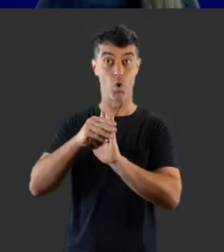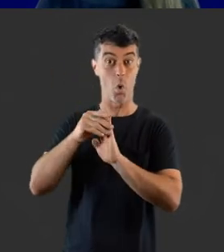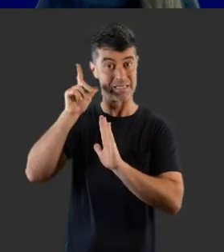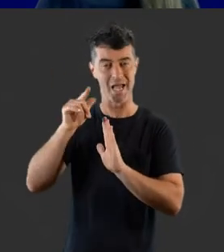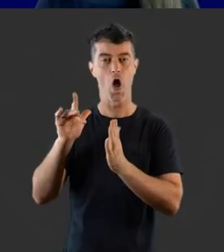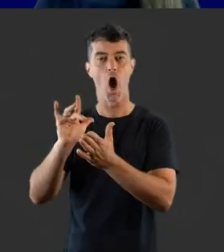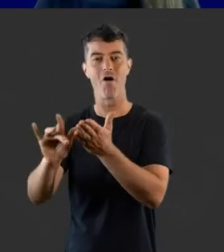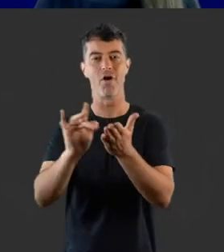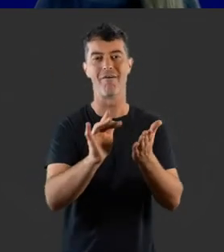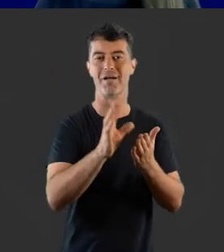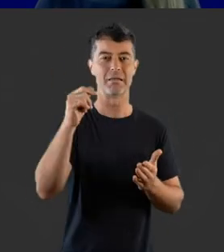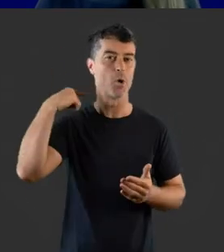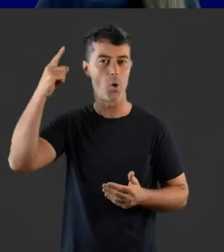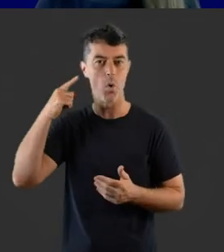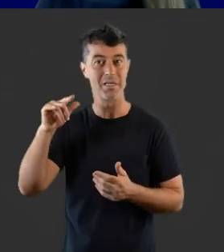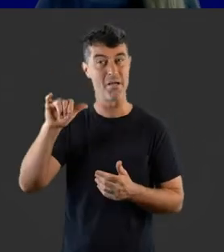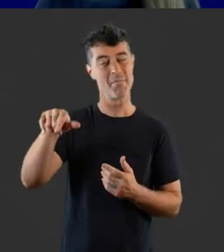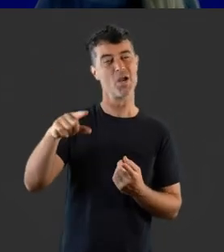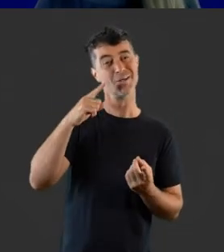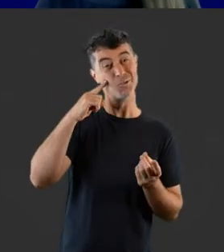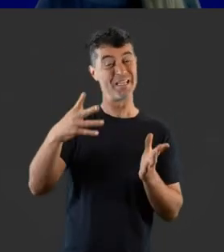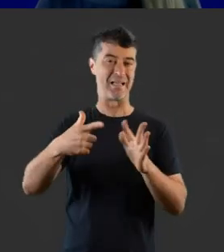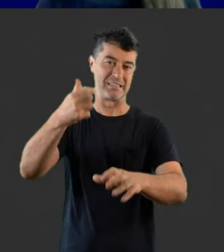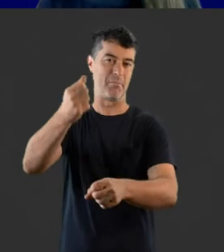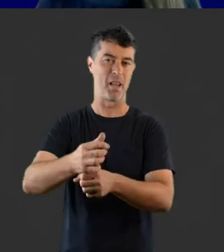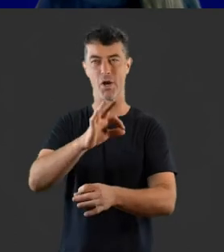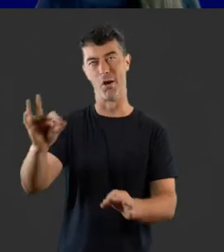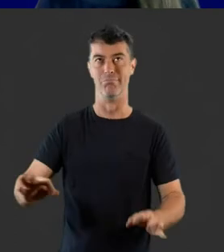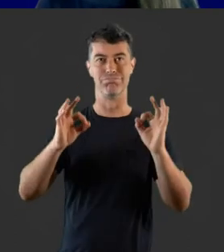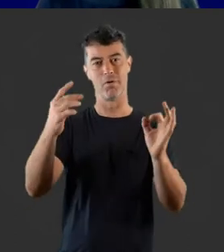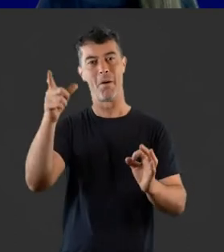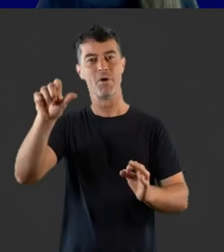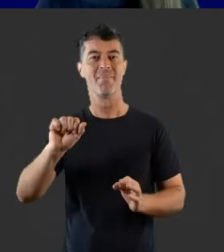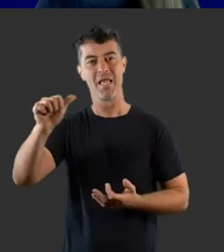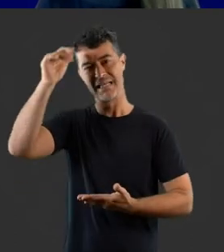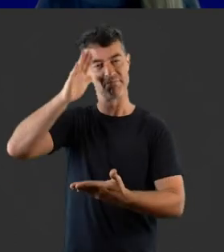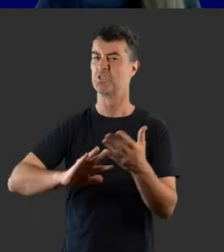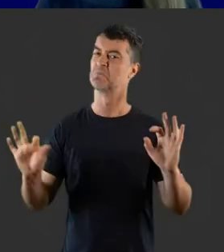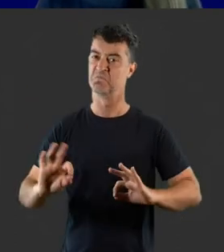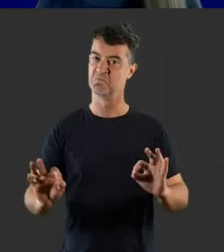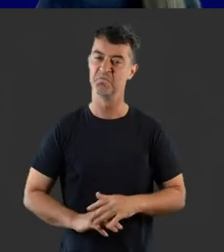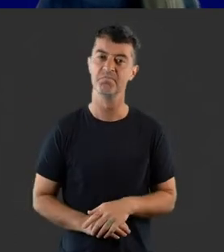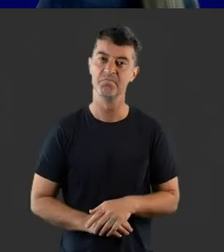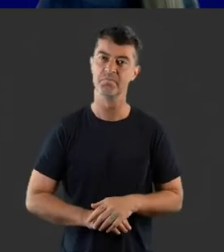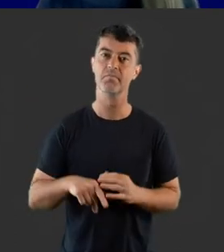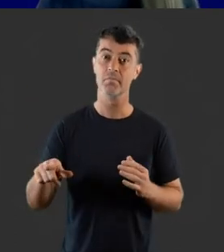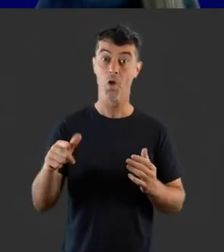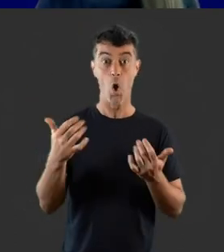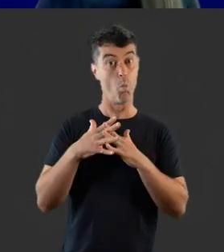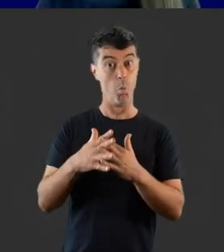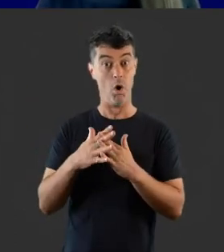recording. They may indicate but not replicate exactly any one person's experience of hearing loss.